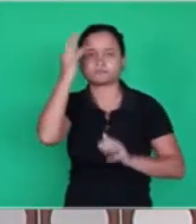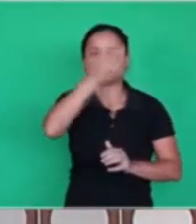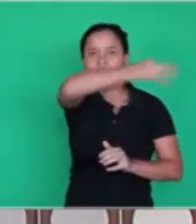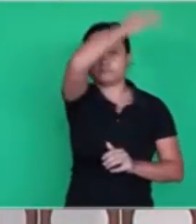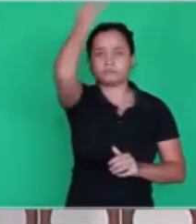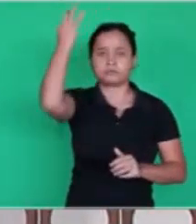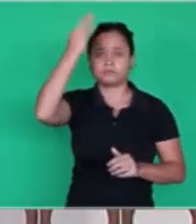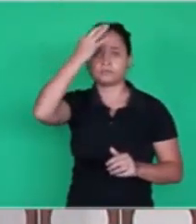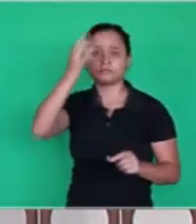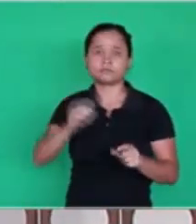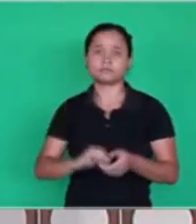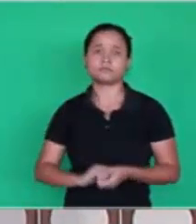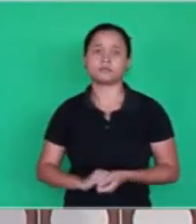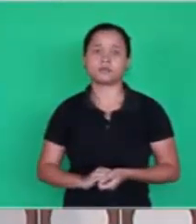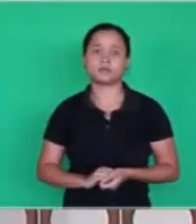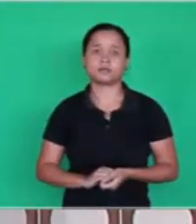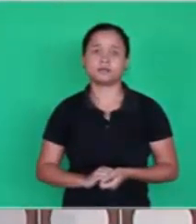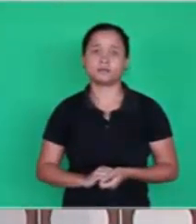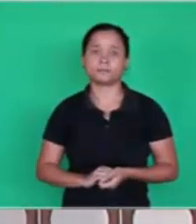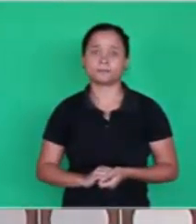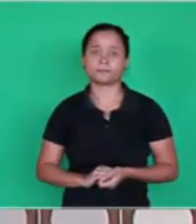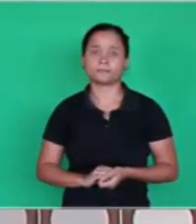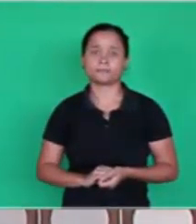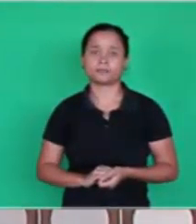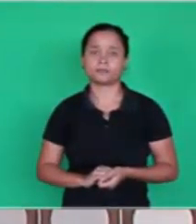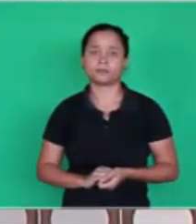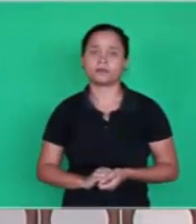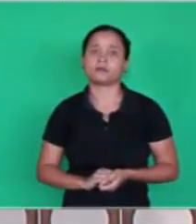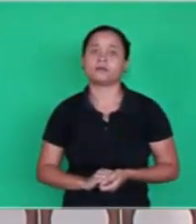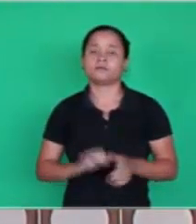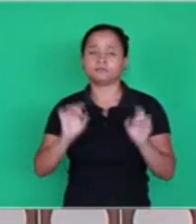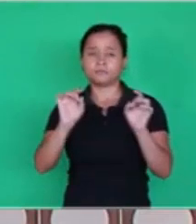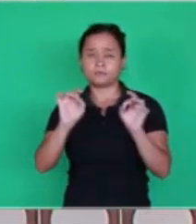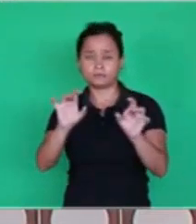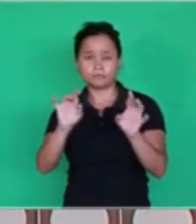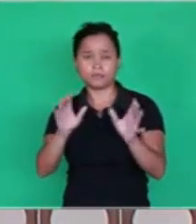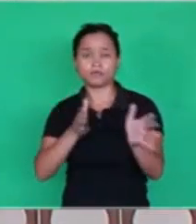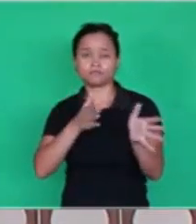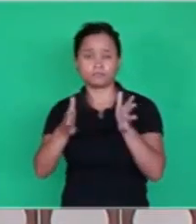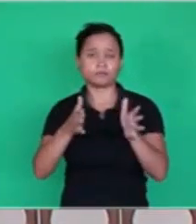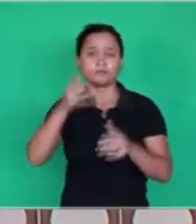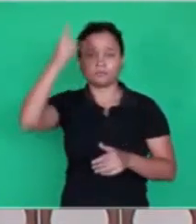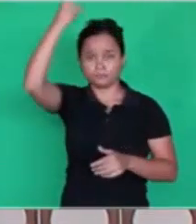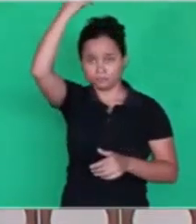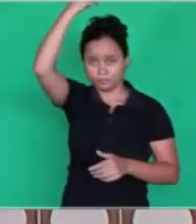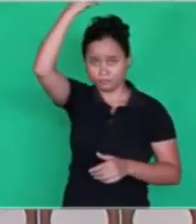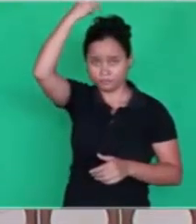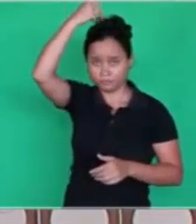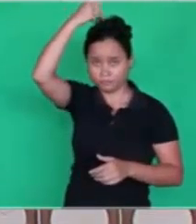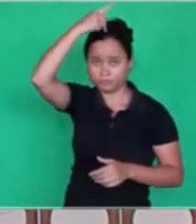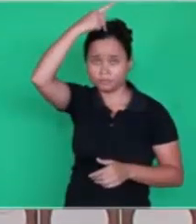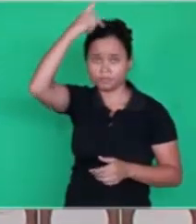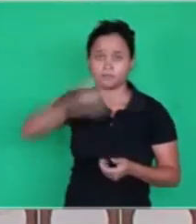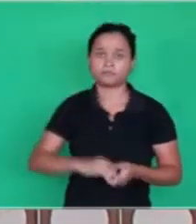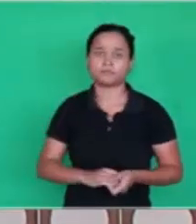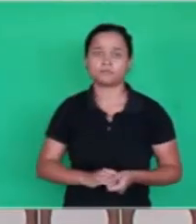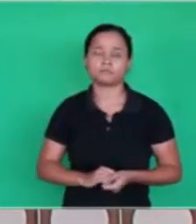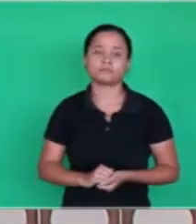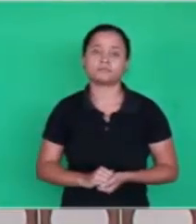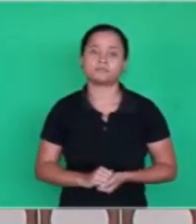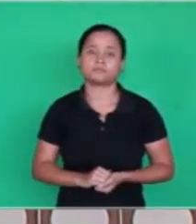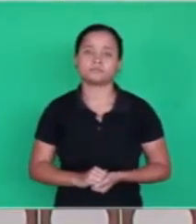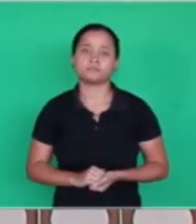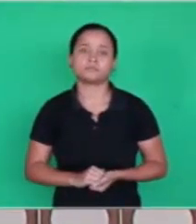and specifically related to Pentecost, it was as if an explosive